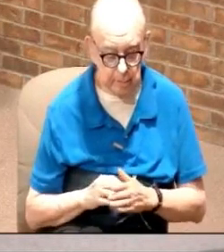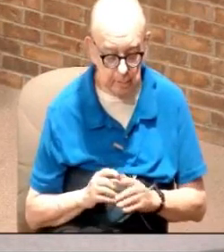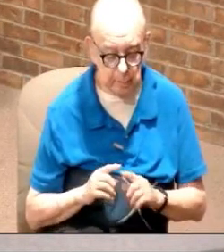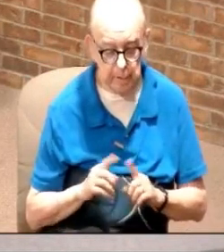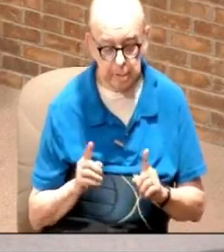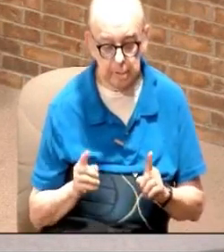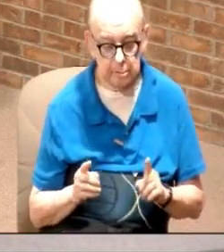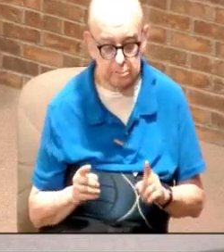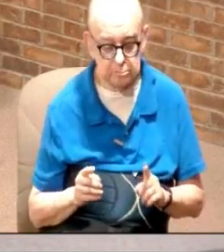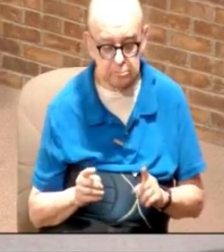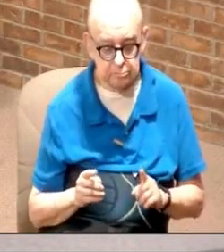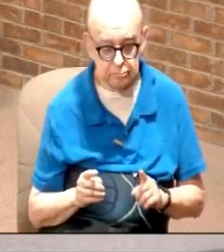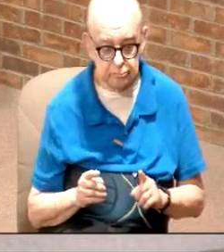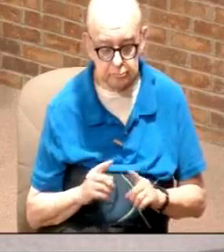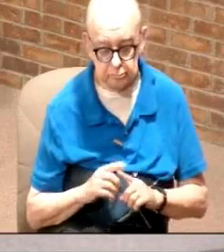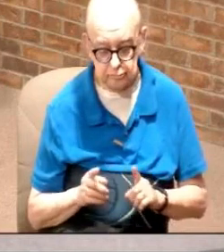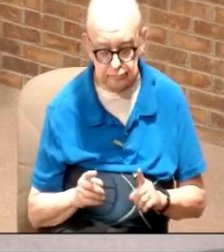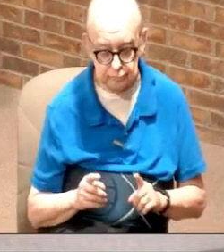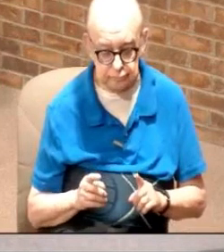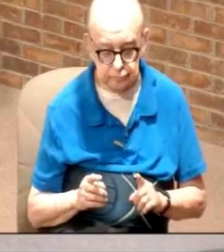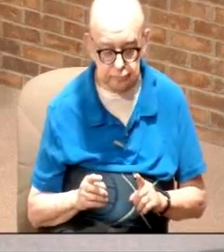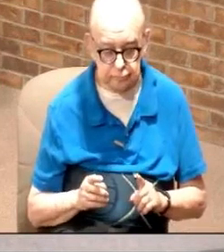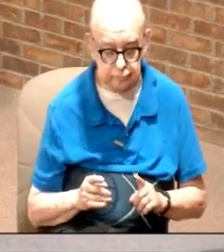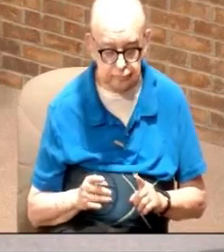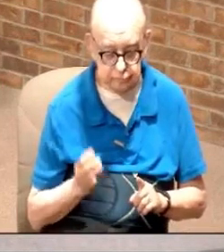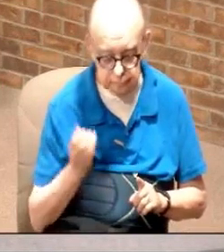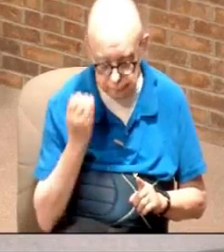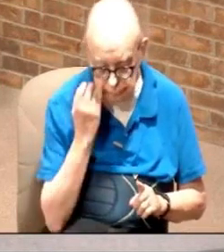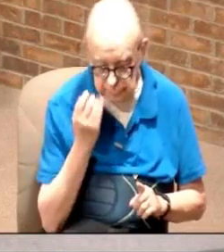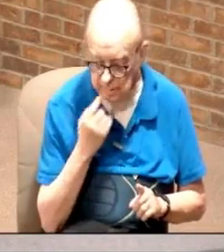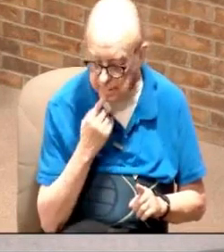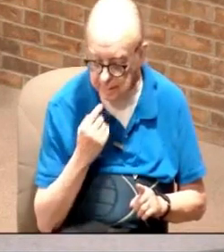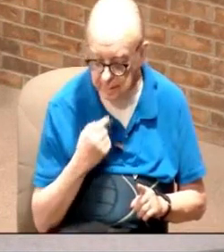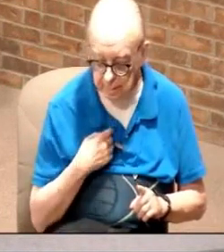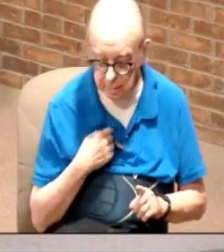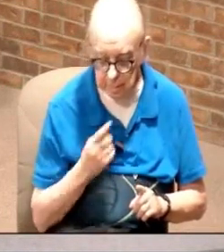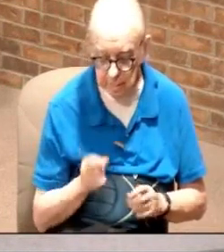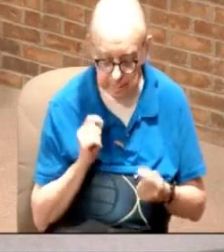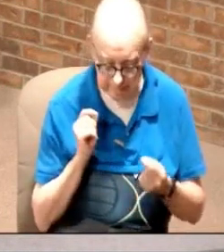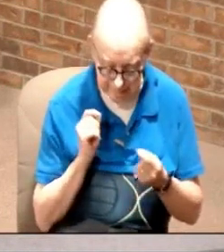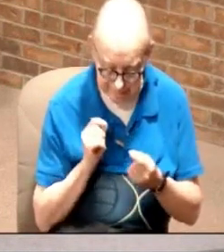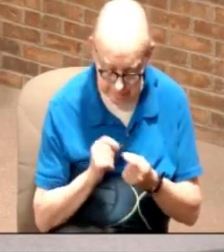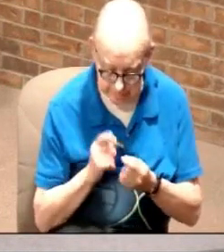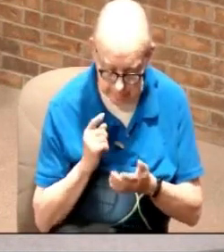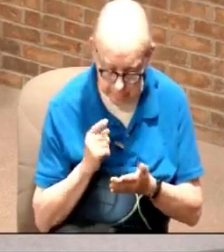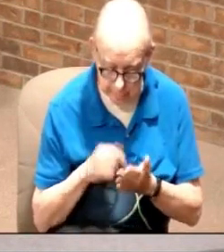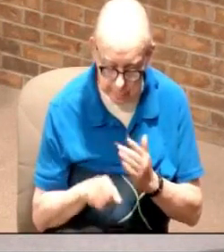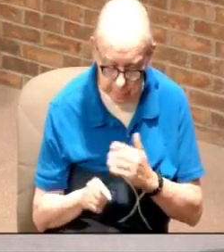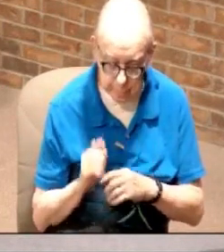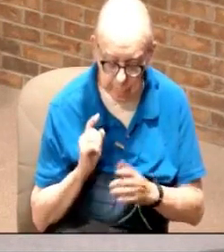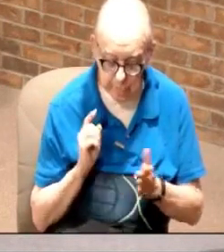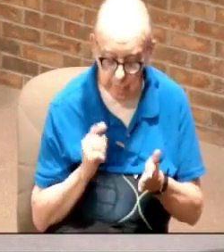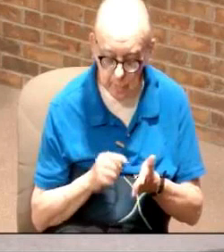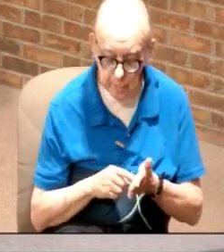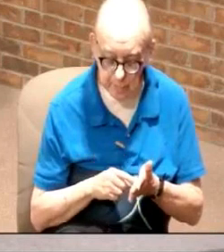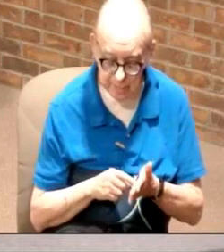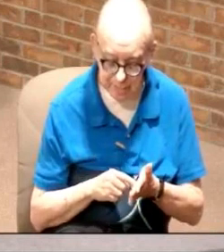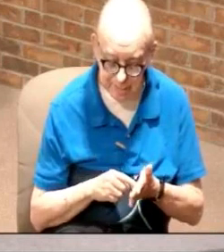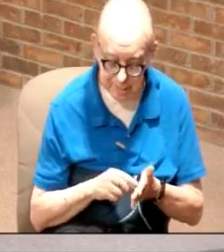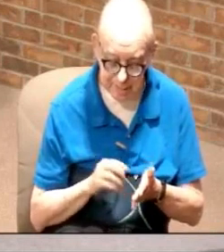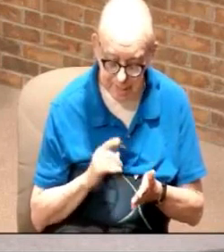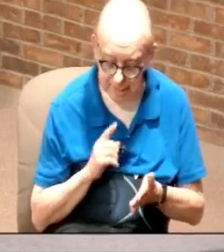but but if you tell me very specifically what your unspoken request is